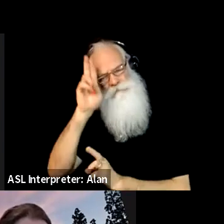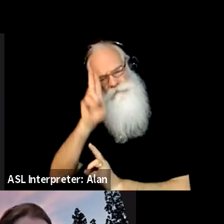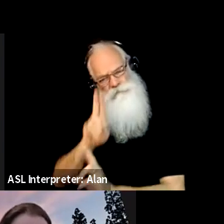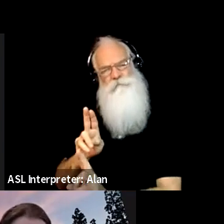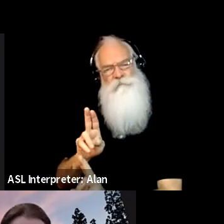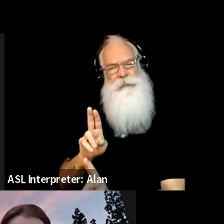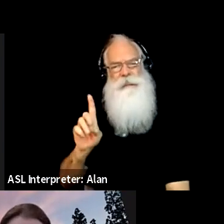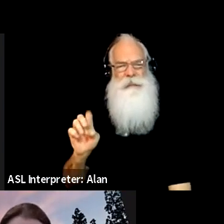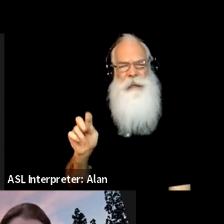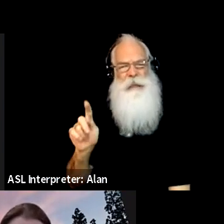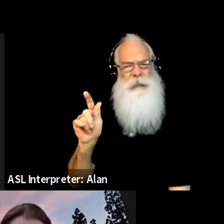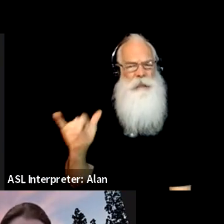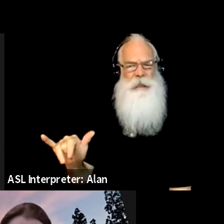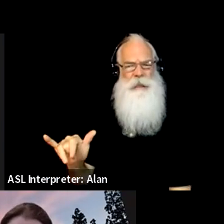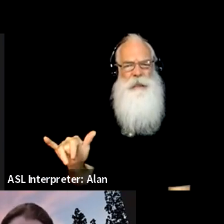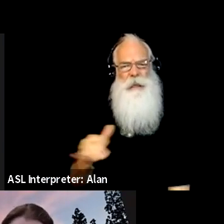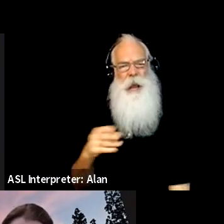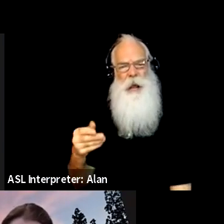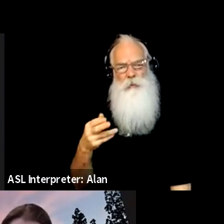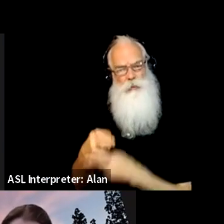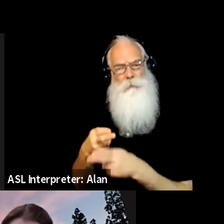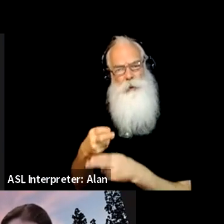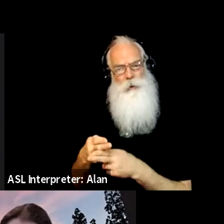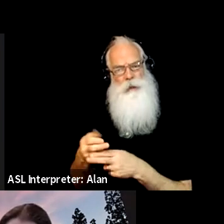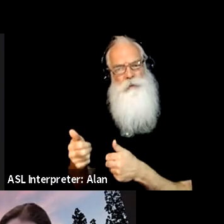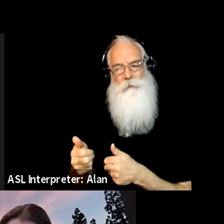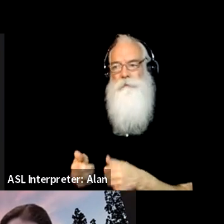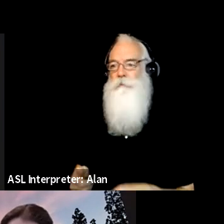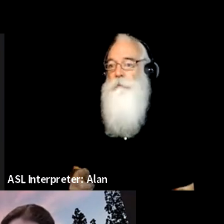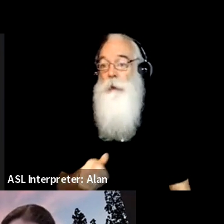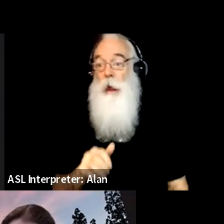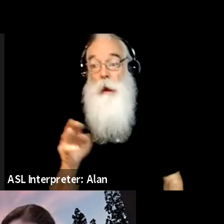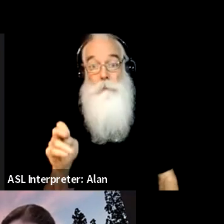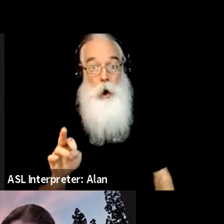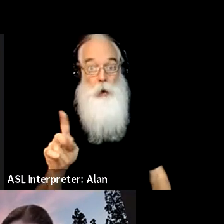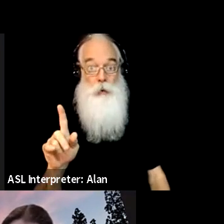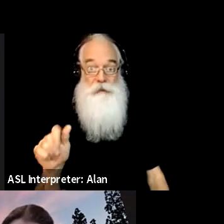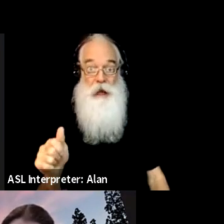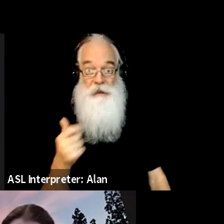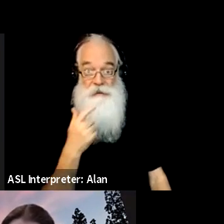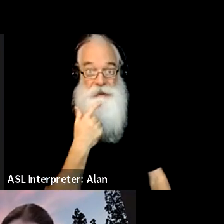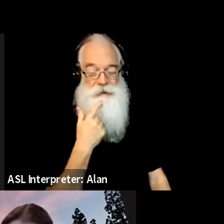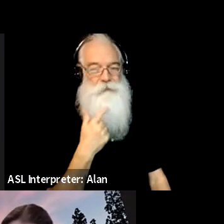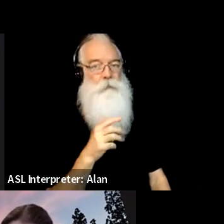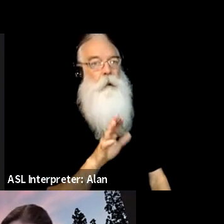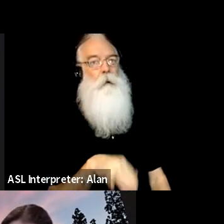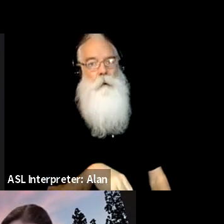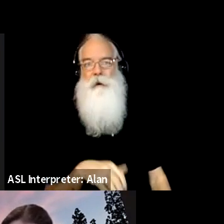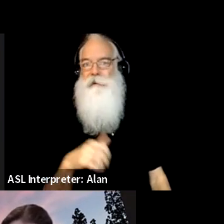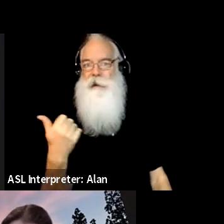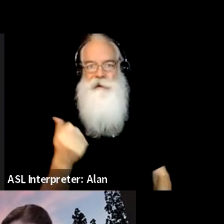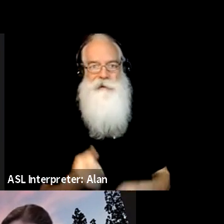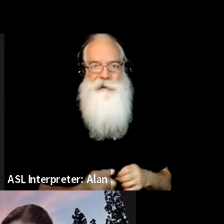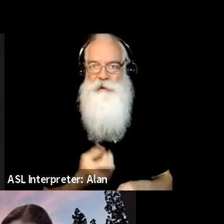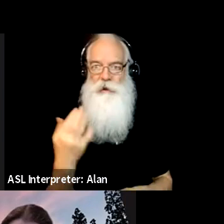effective. Ten years ago, people would argue with me at ALA or